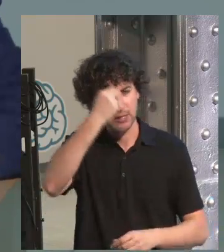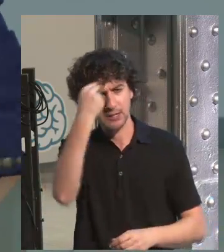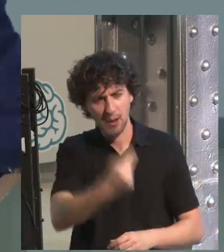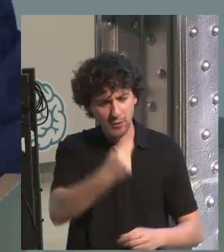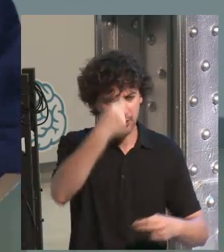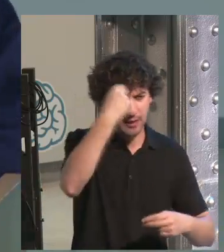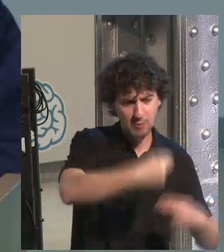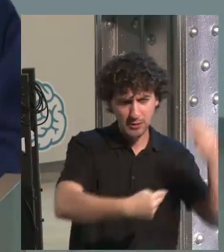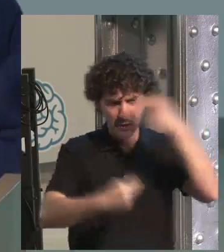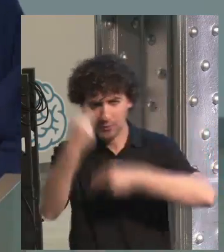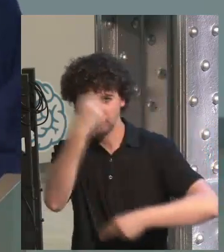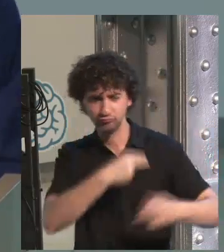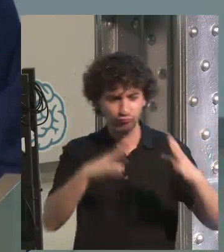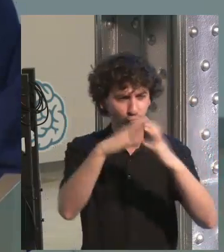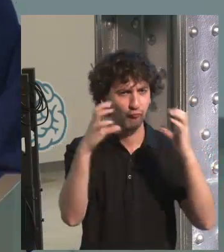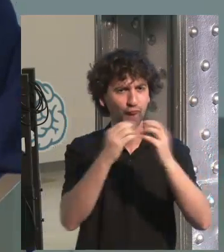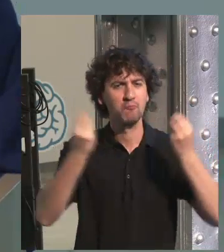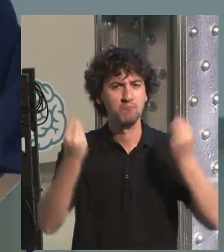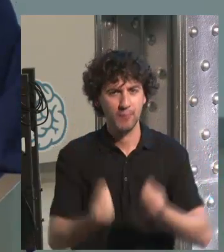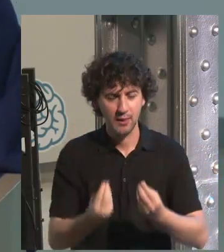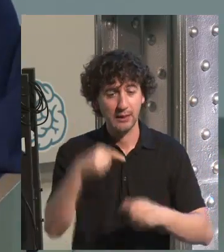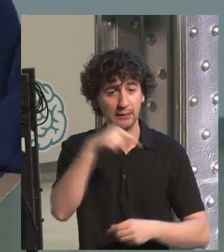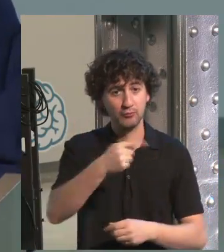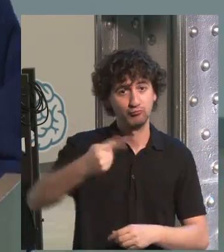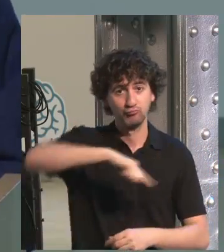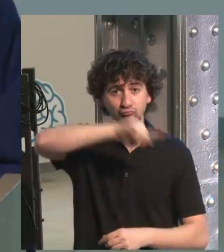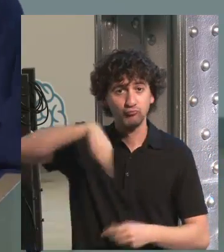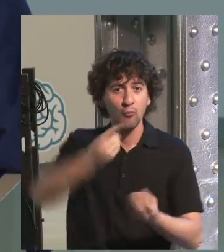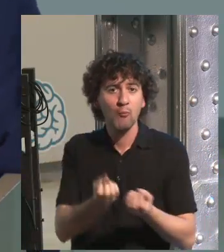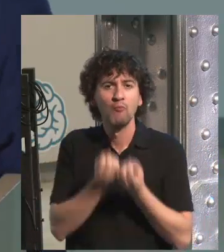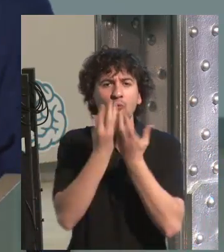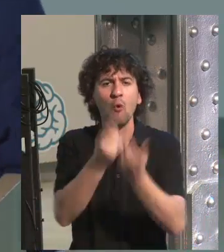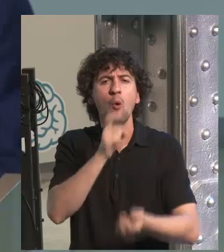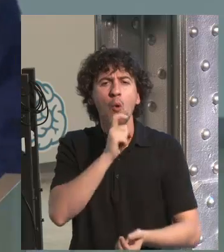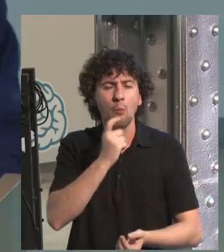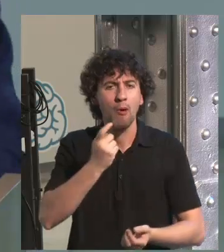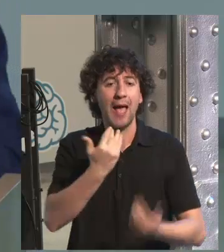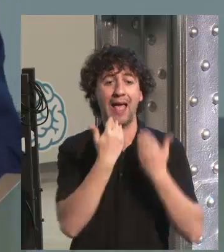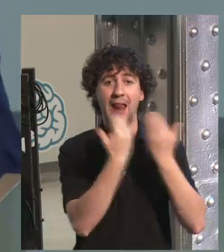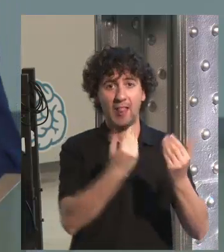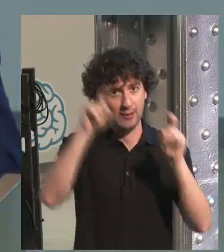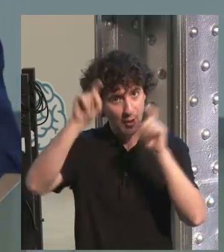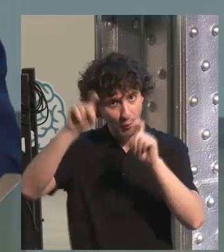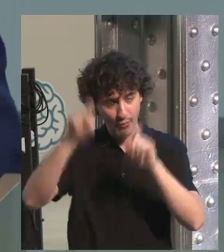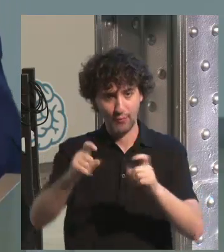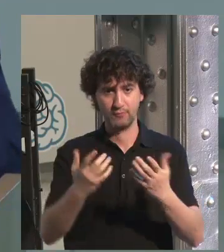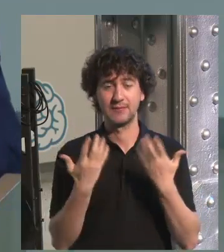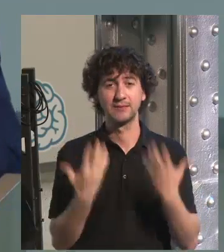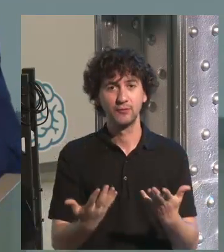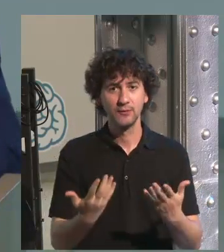of nonsense. We need to do this. Well, through the law for human being, through